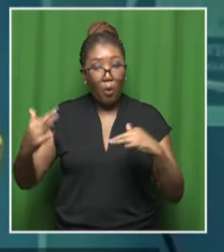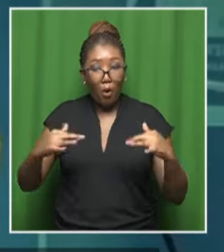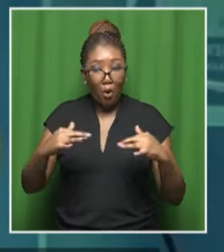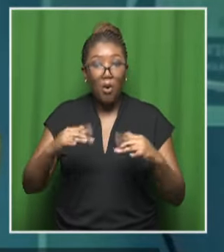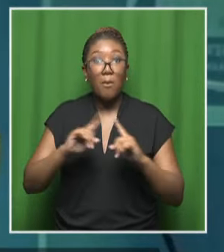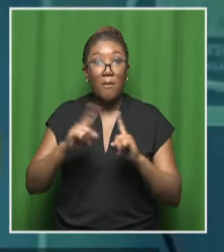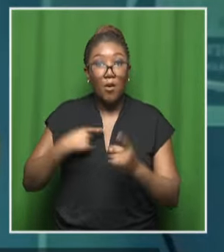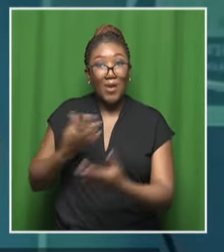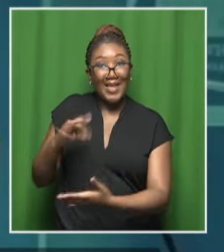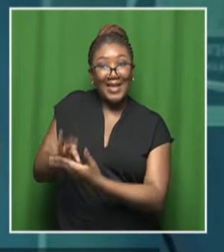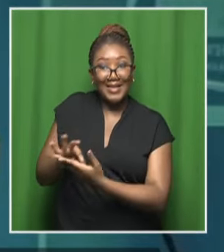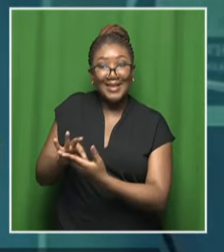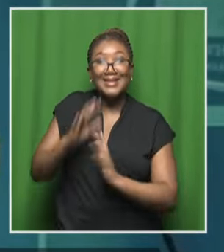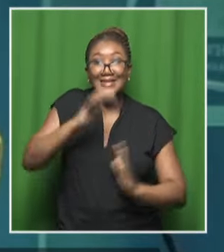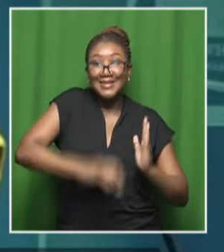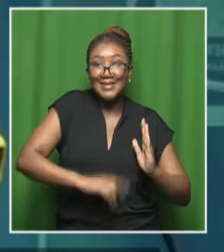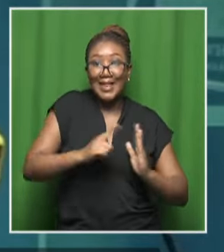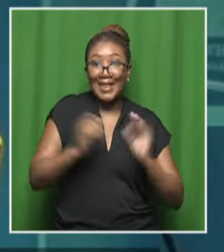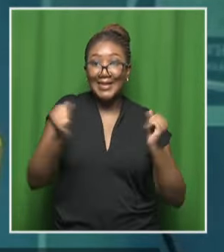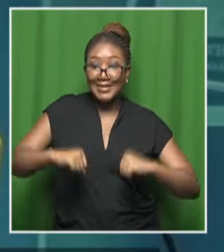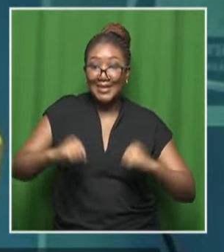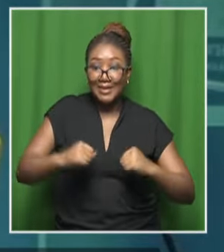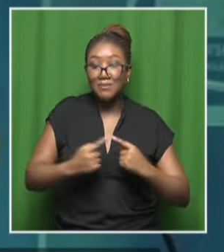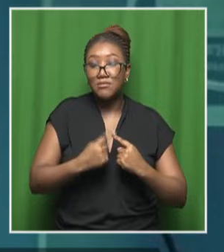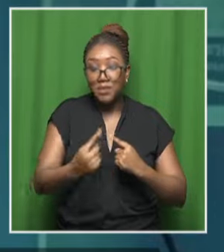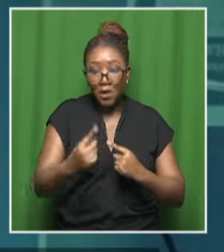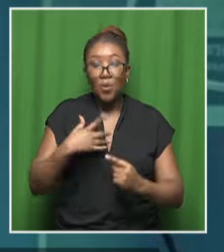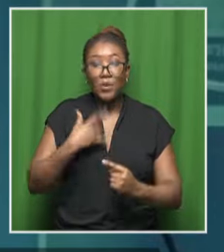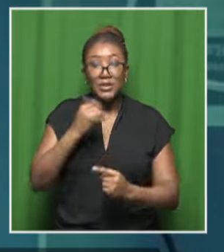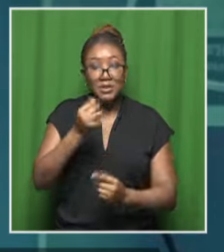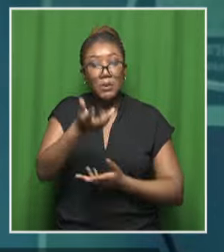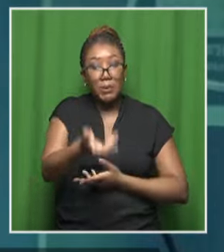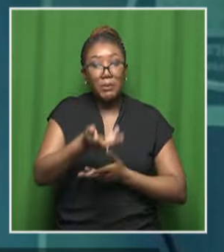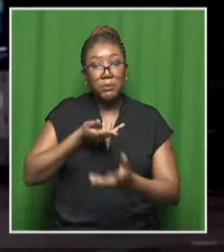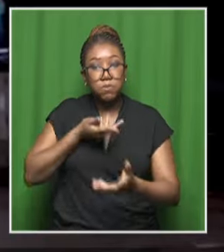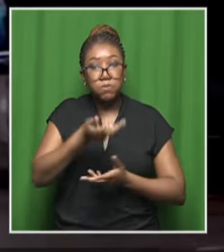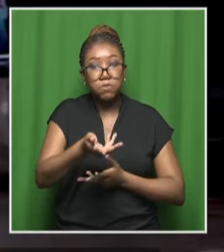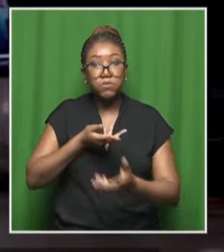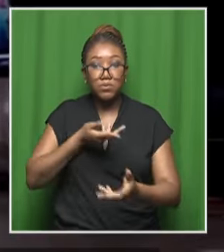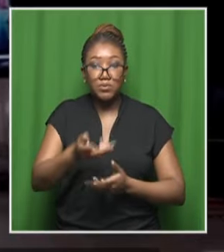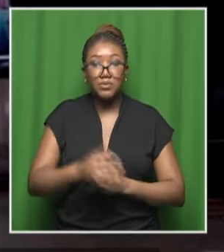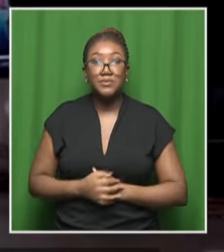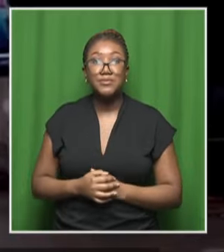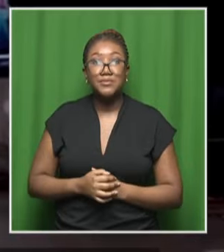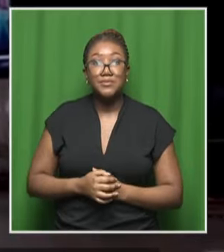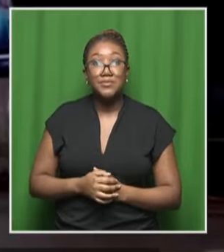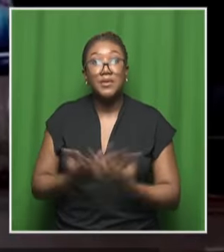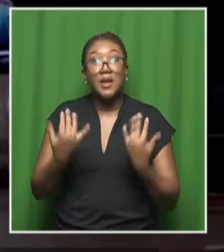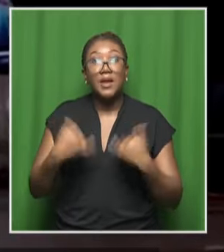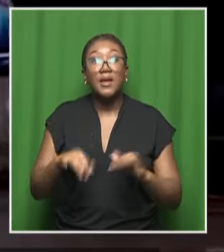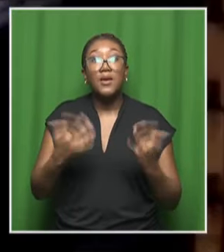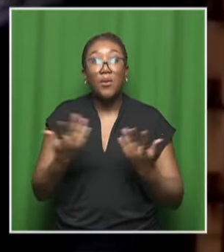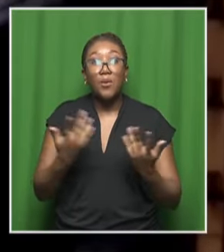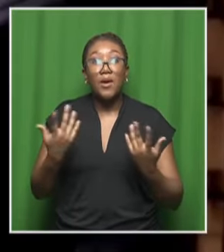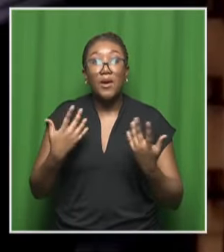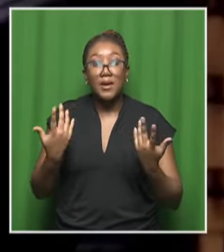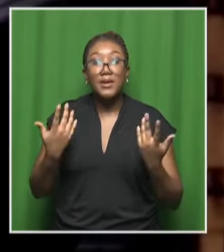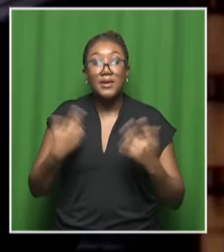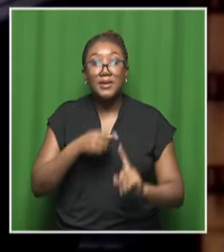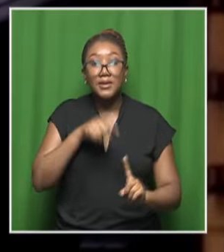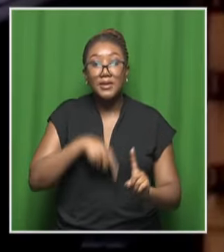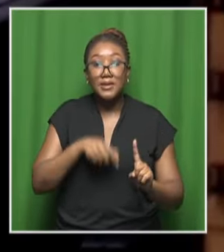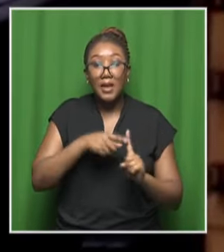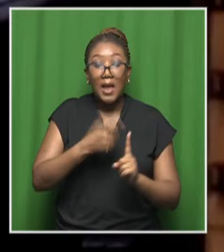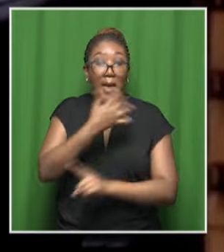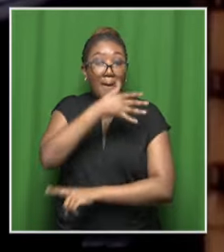in calming and lowering the temperature. Meanwhile, in Ramallah, Palestinians marched in the